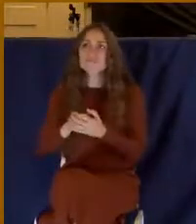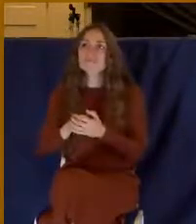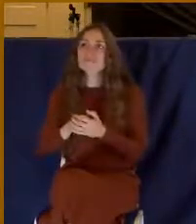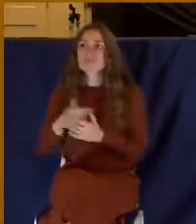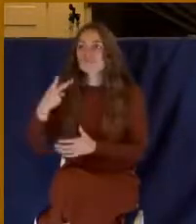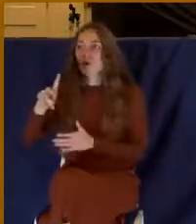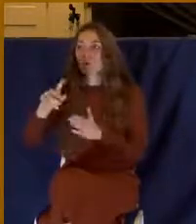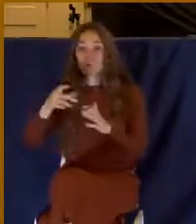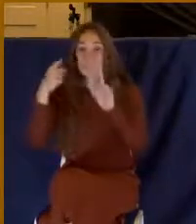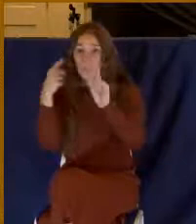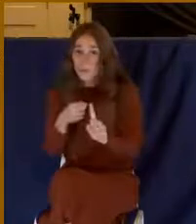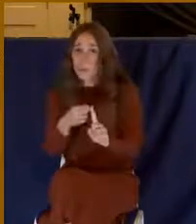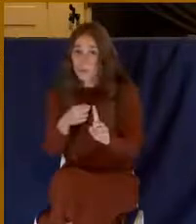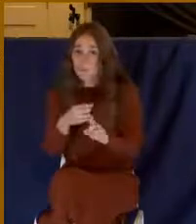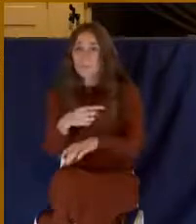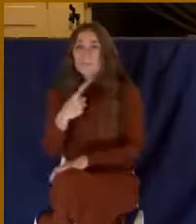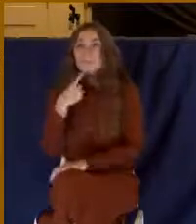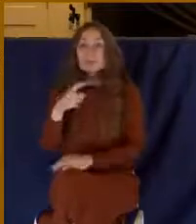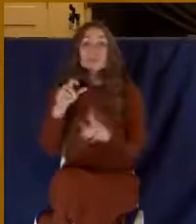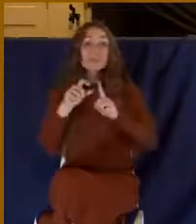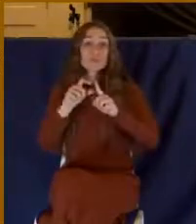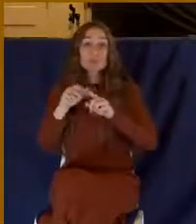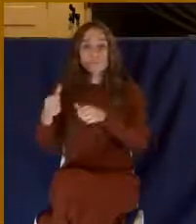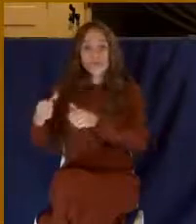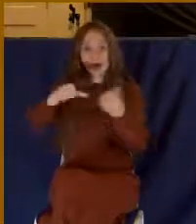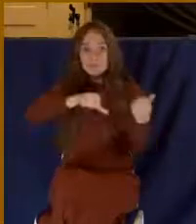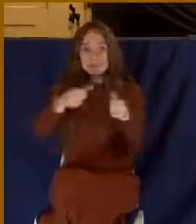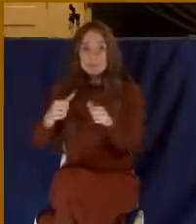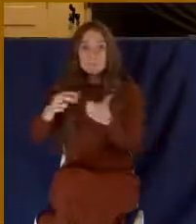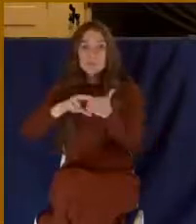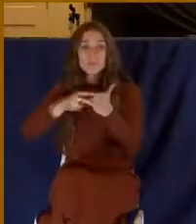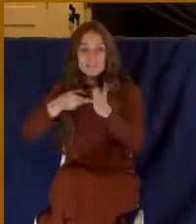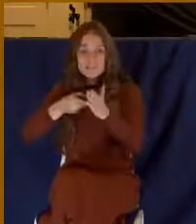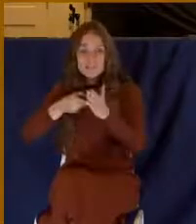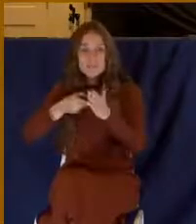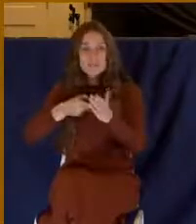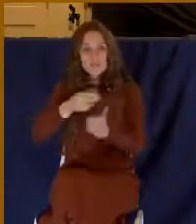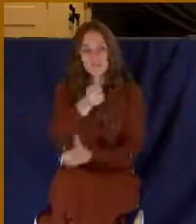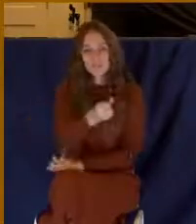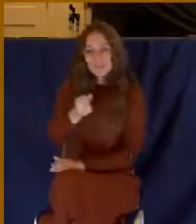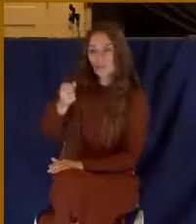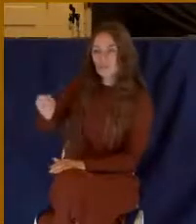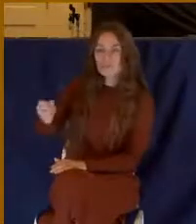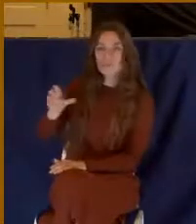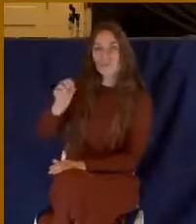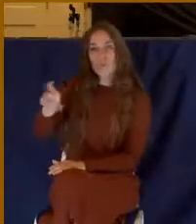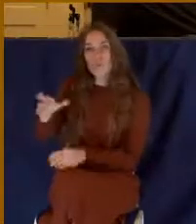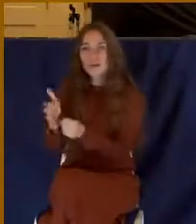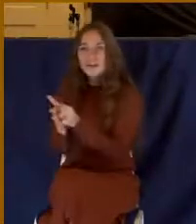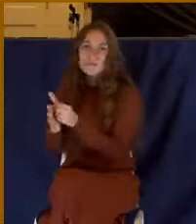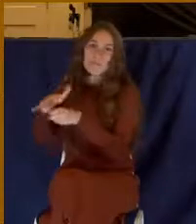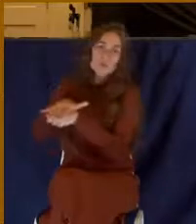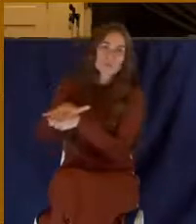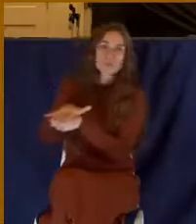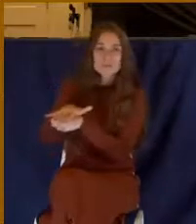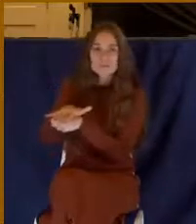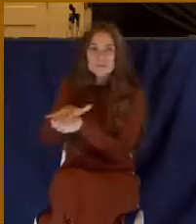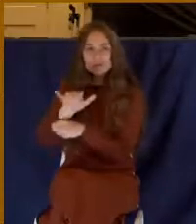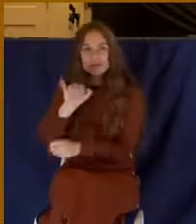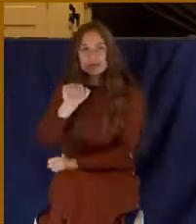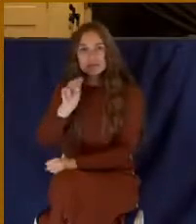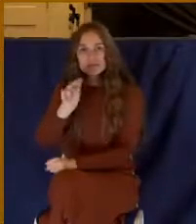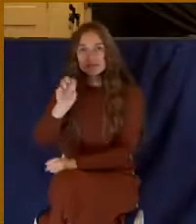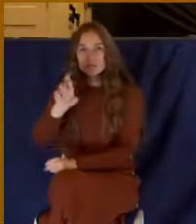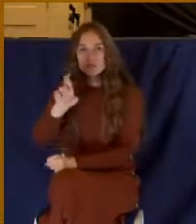is this. The word baptism means to be placed into or immersed, baptizo. That word was used